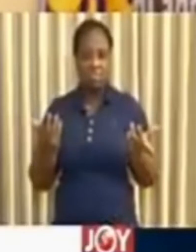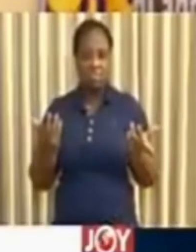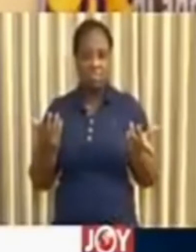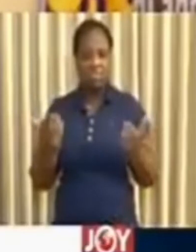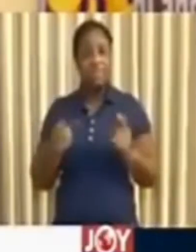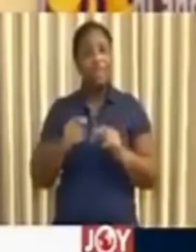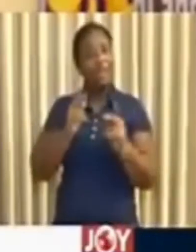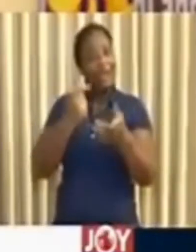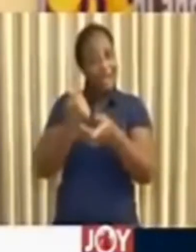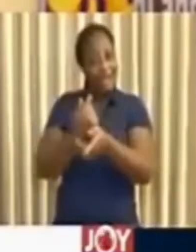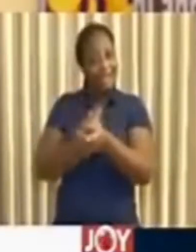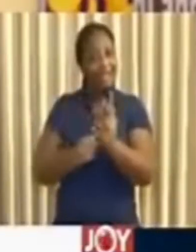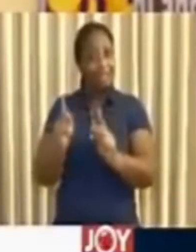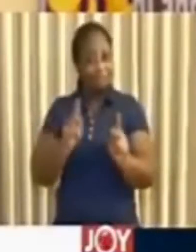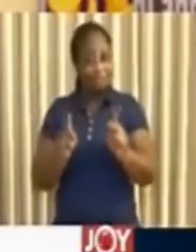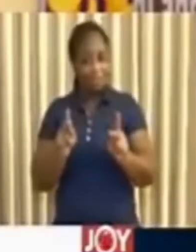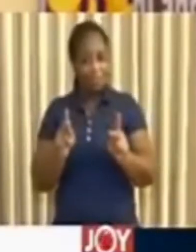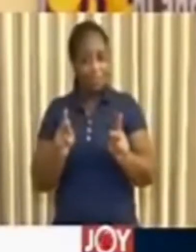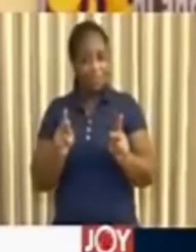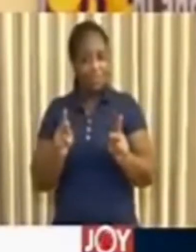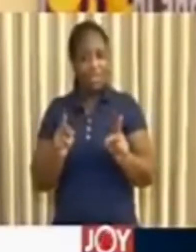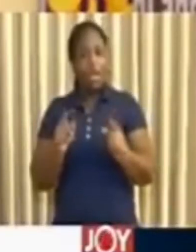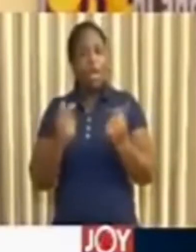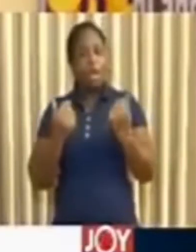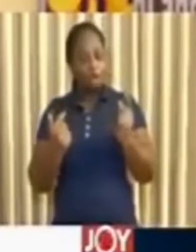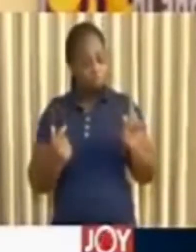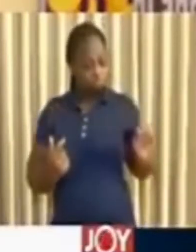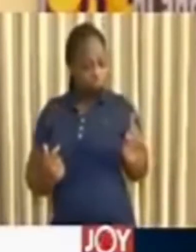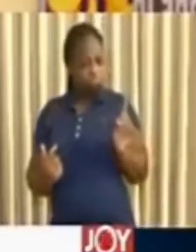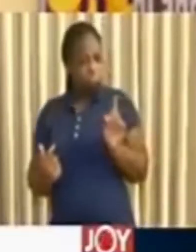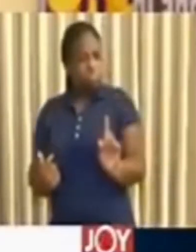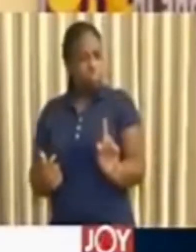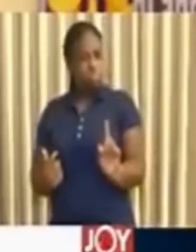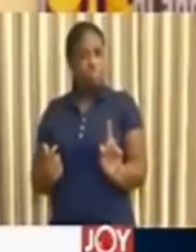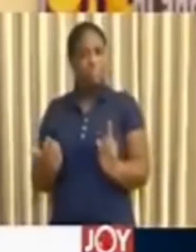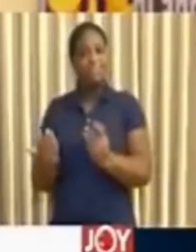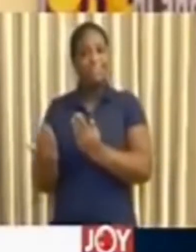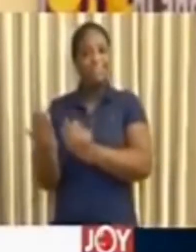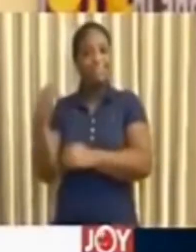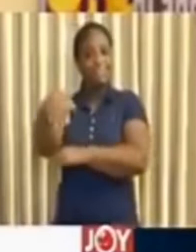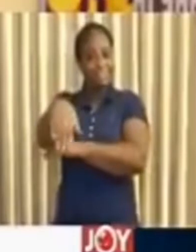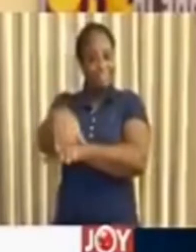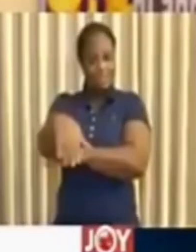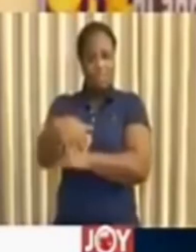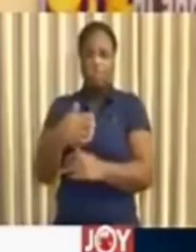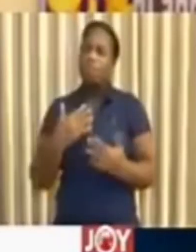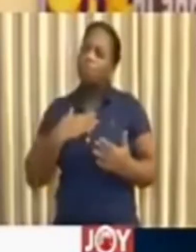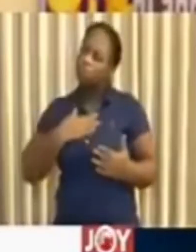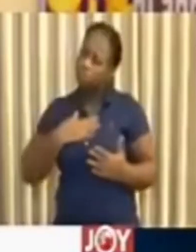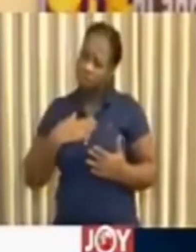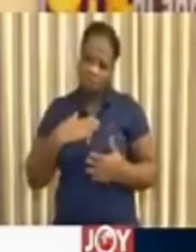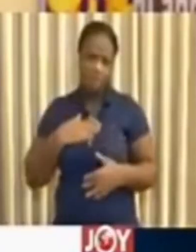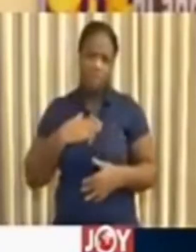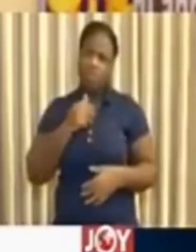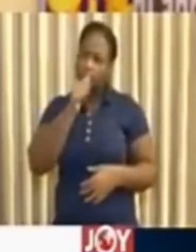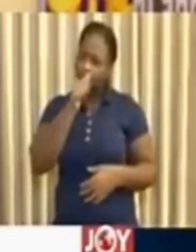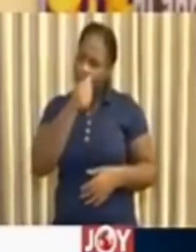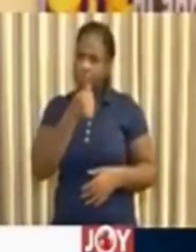Fellow Ghanaians, I have come to you this evening to ask for your continued patience